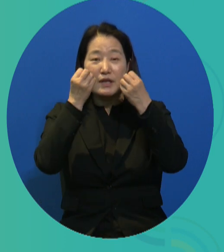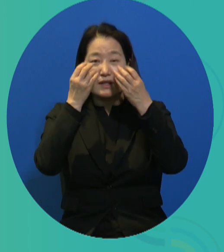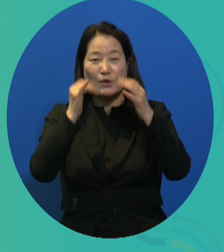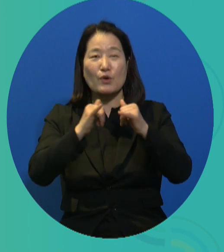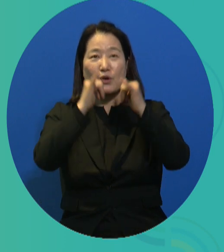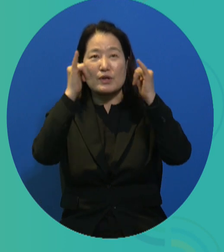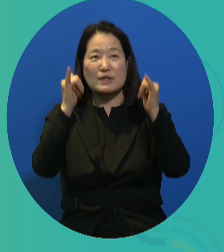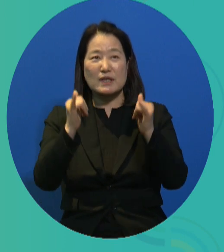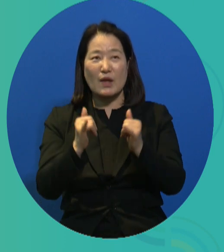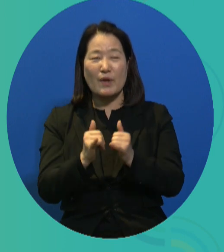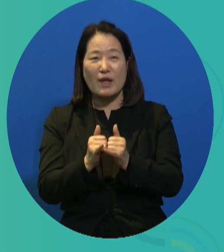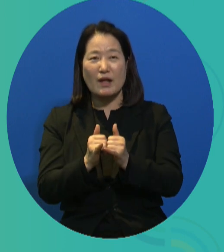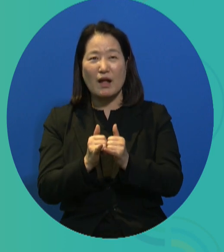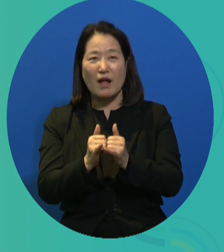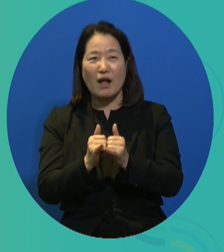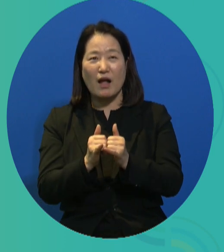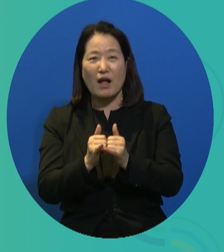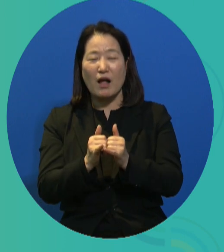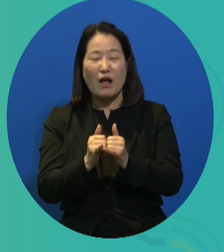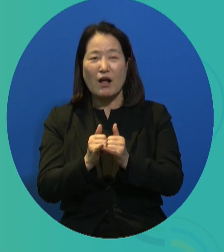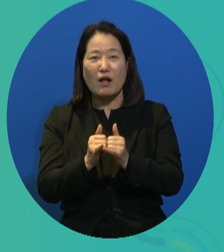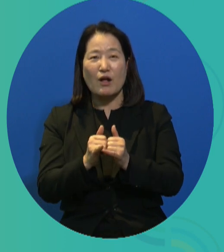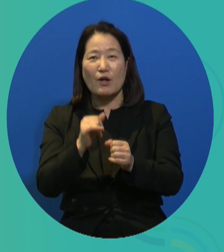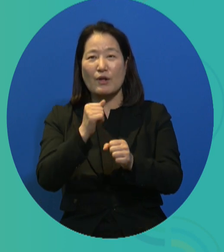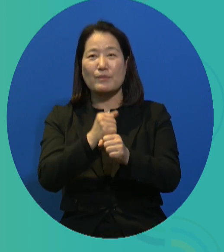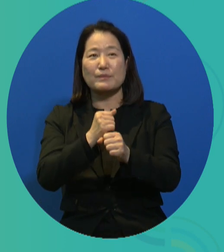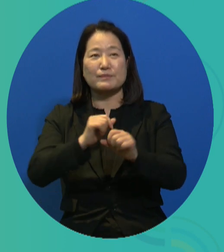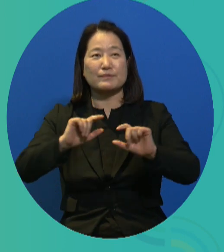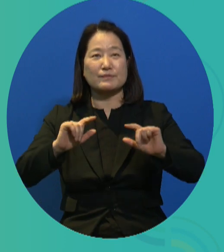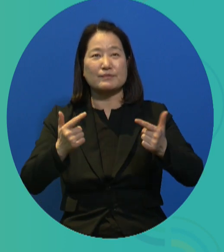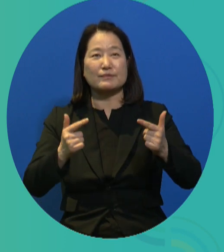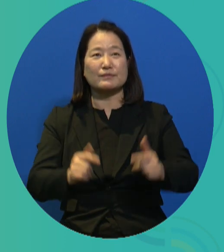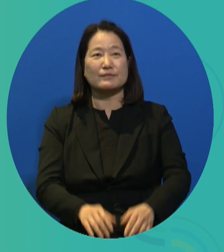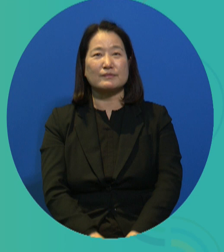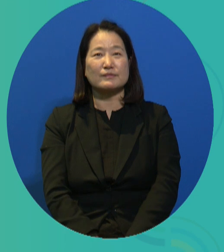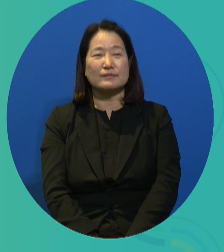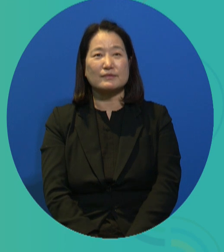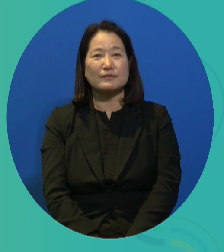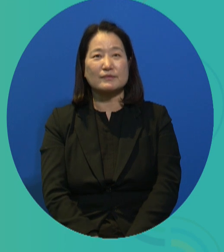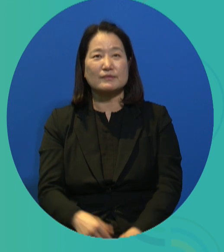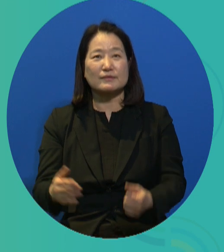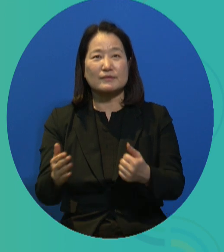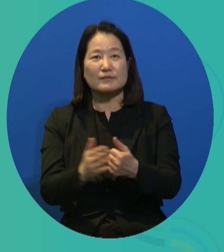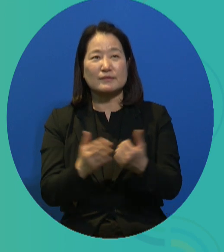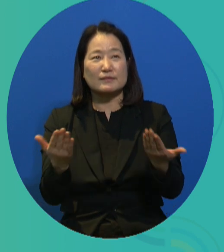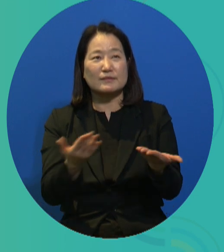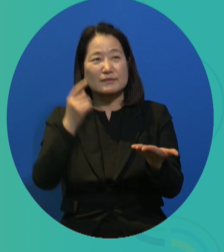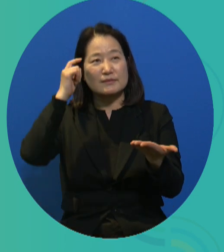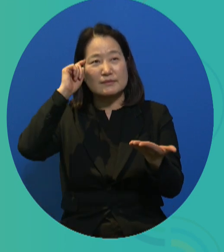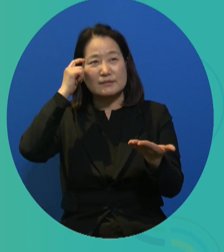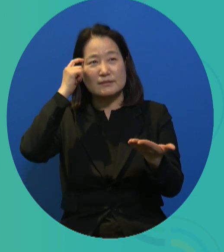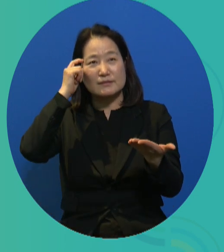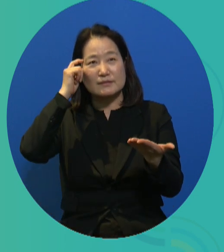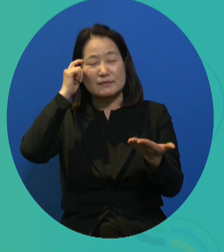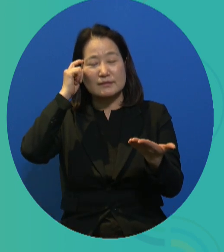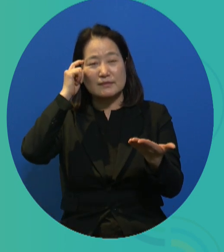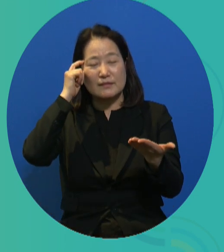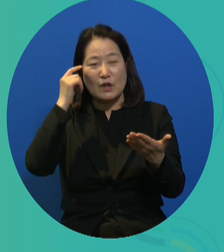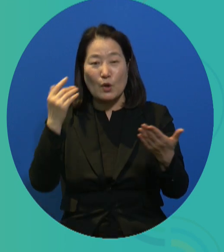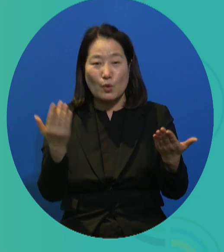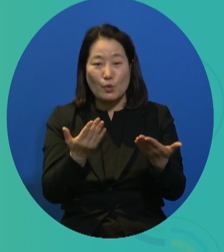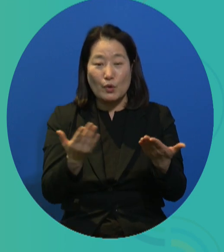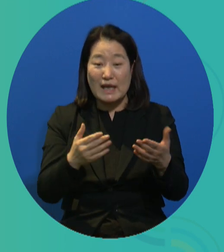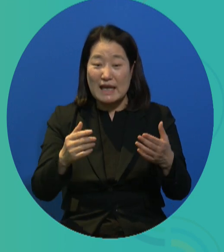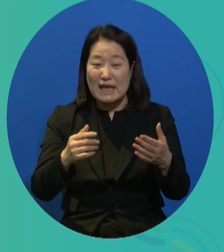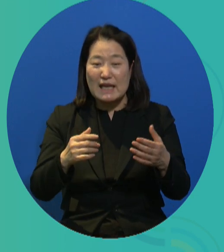who doesn't work. So Beck said that a laborless society is not the solution. And instead, the solution was that we change the concept of labor